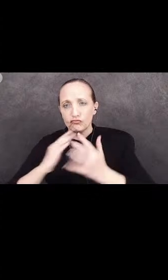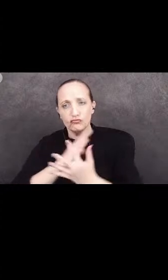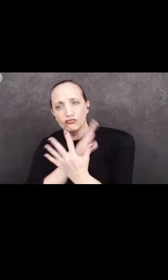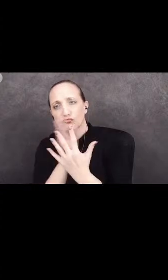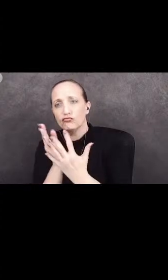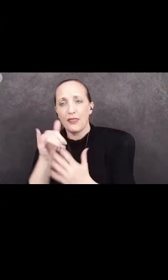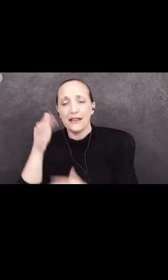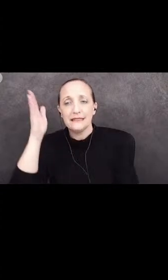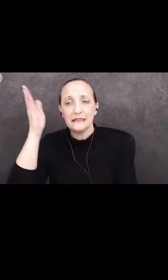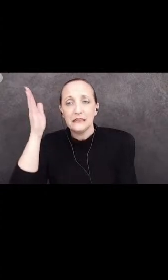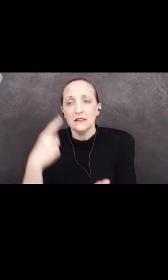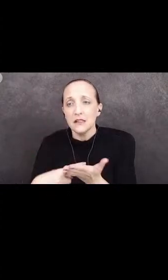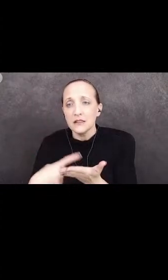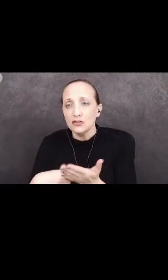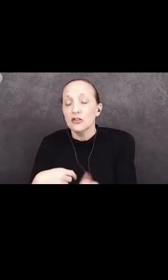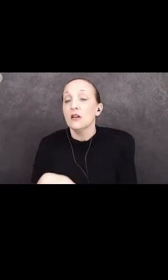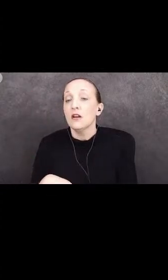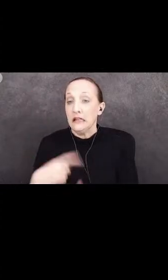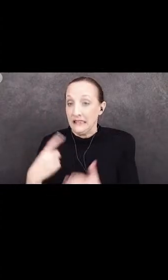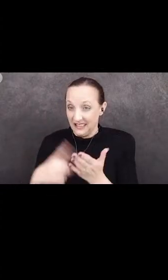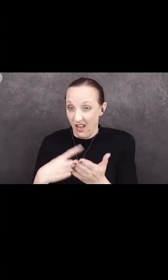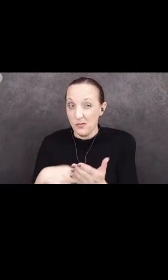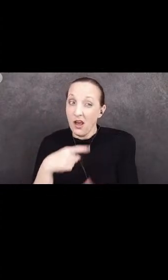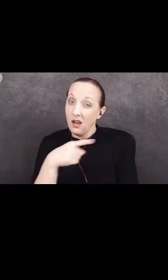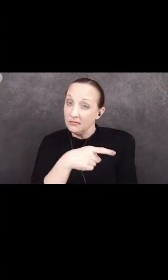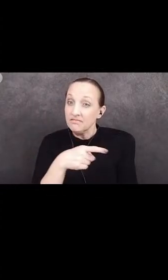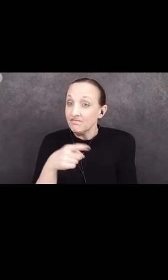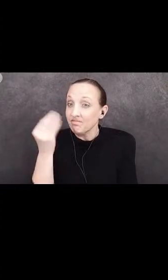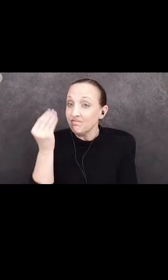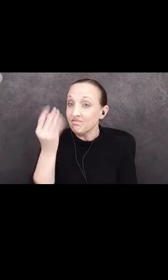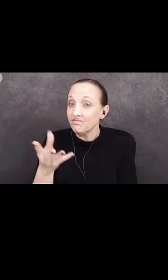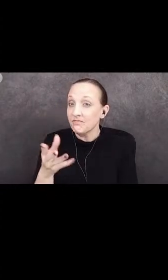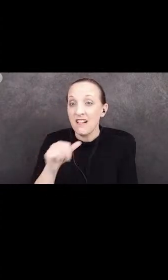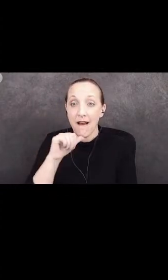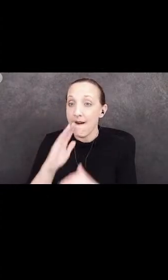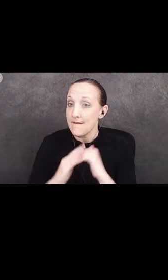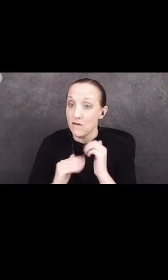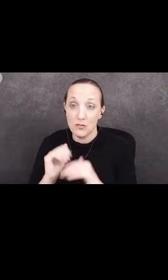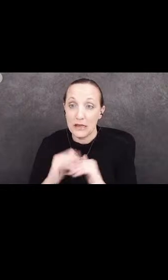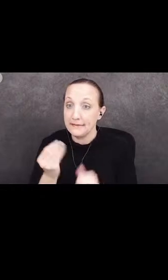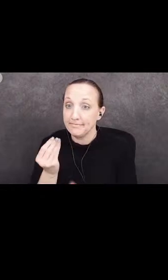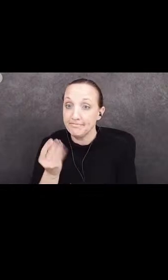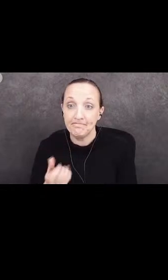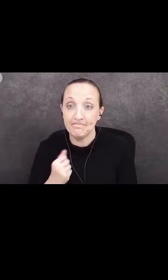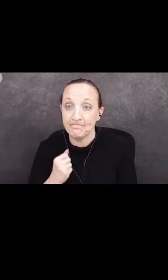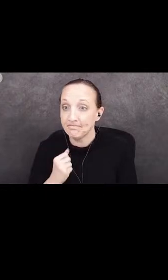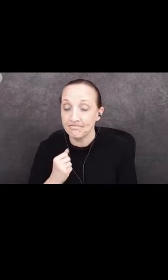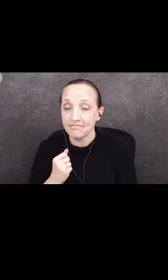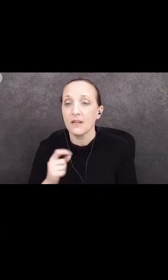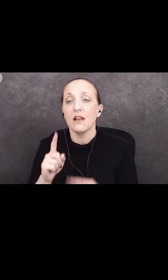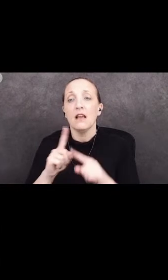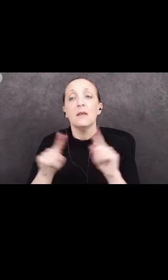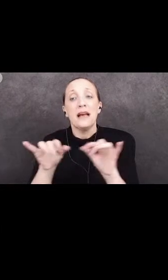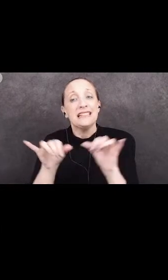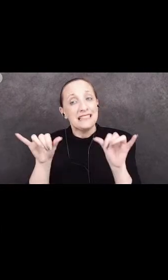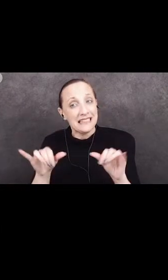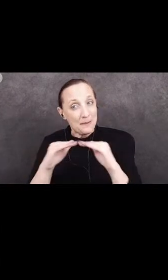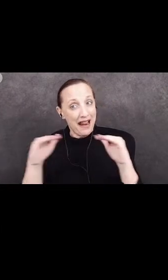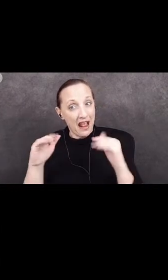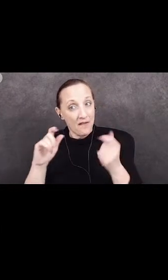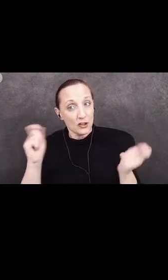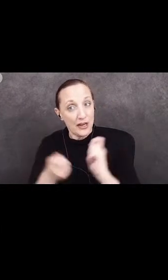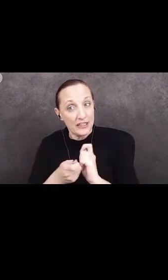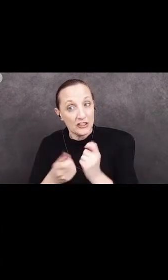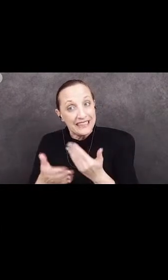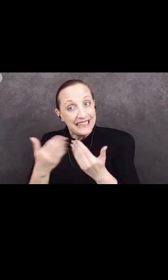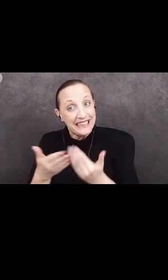There are times when some of the conversation might be uncomfortable, but system level change is not an easy process.